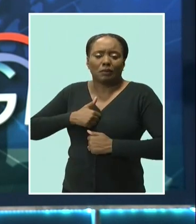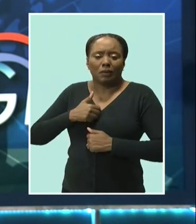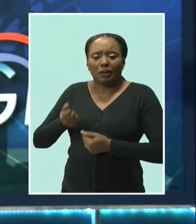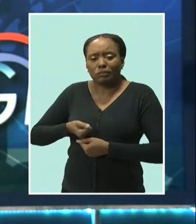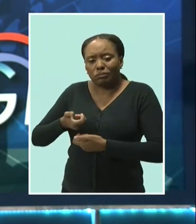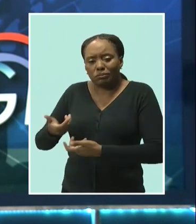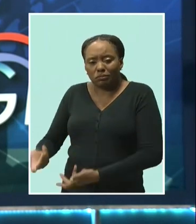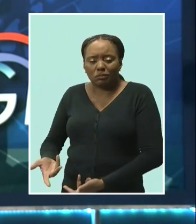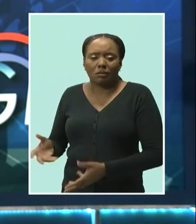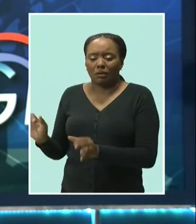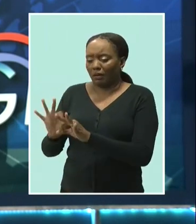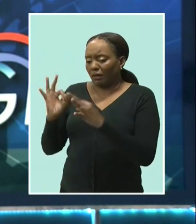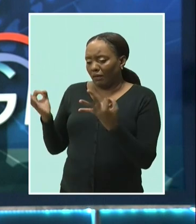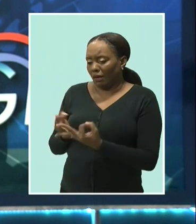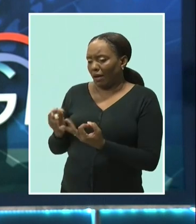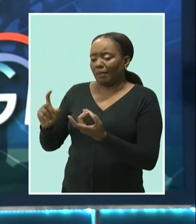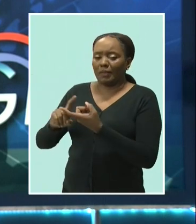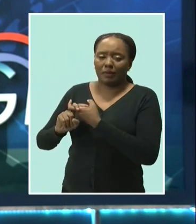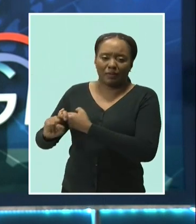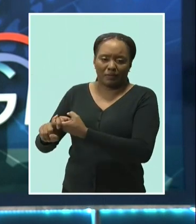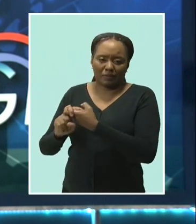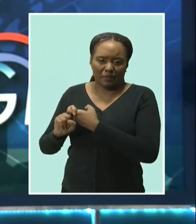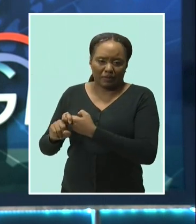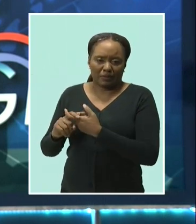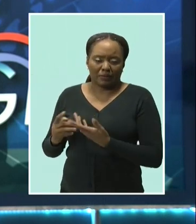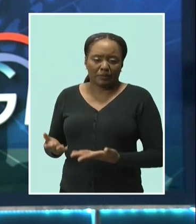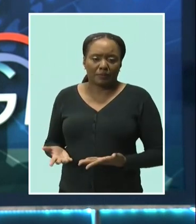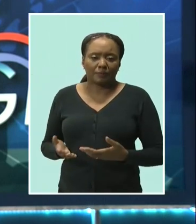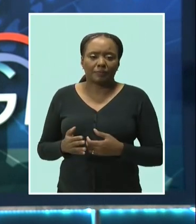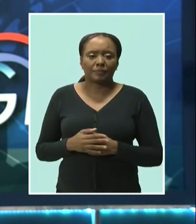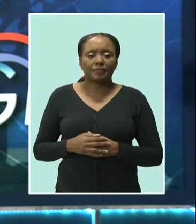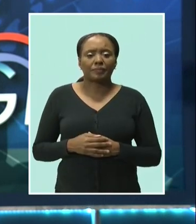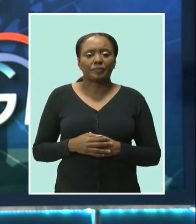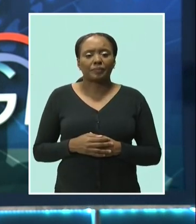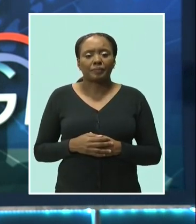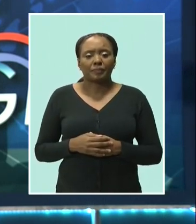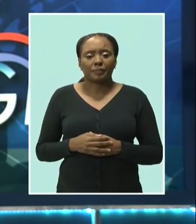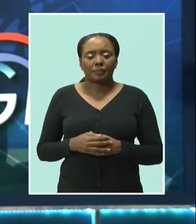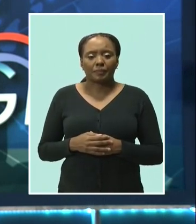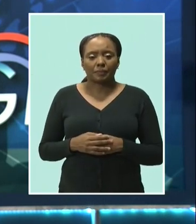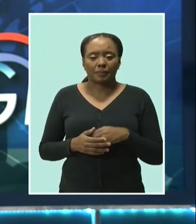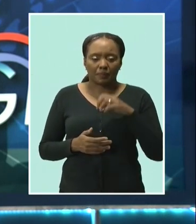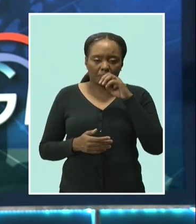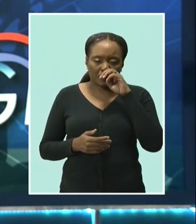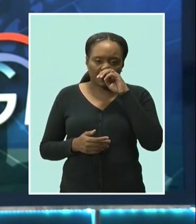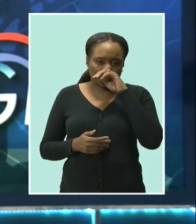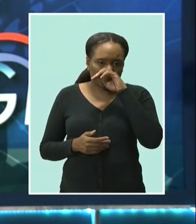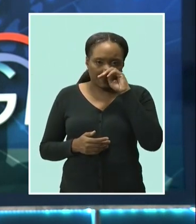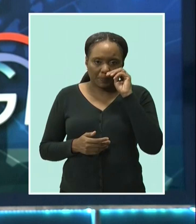Wellness Minister Lieutenant Colonel Jeffrey Bostick has extended condolences to their family and friends.